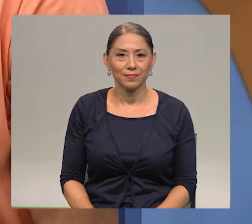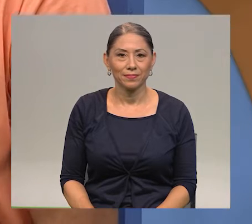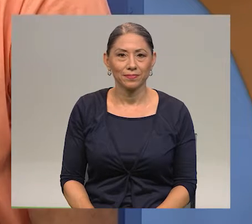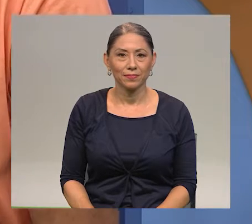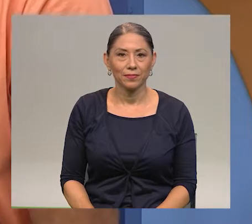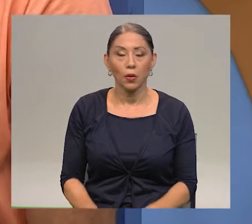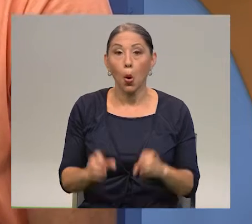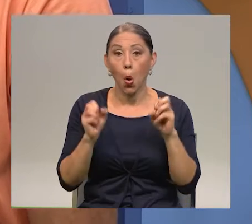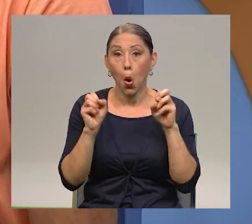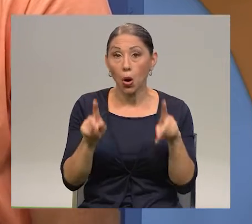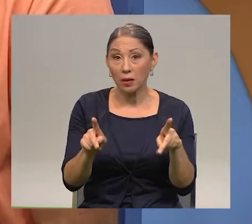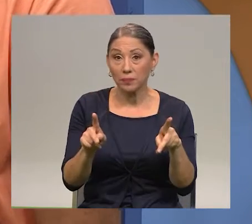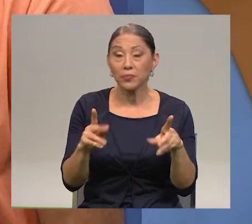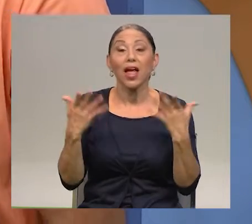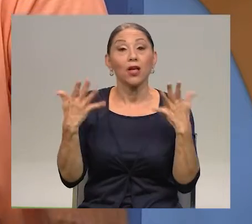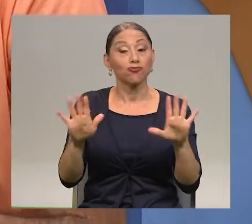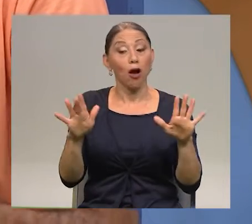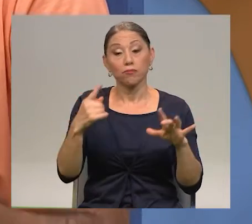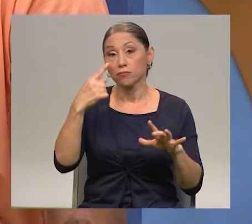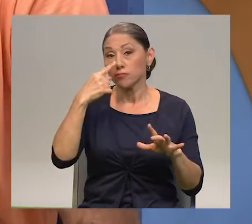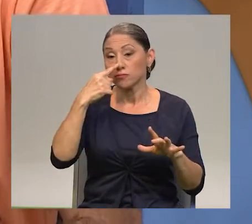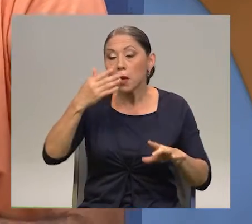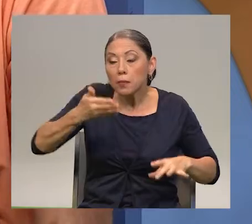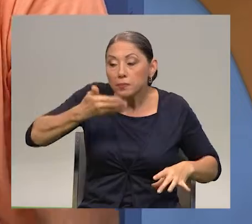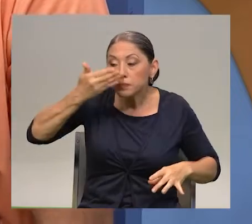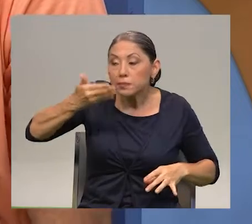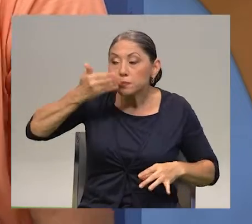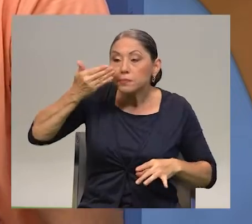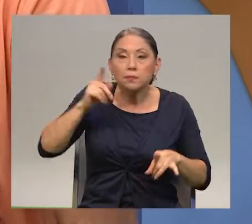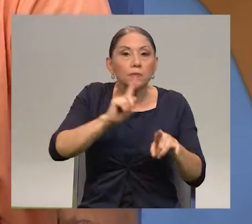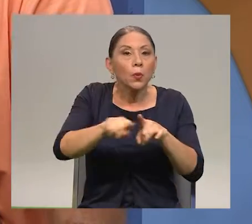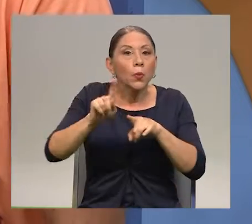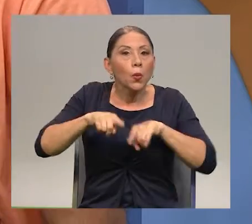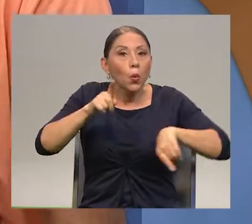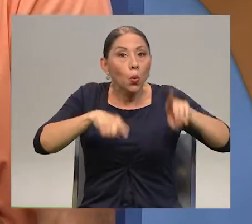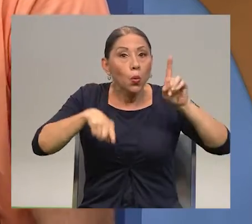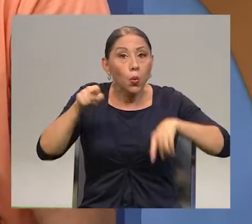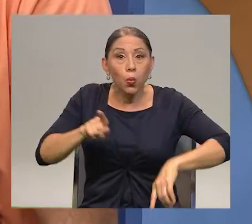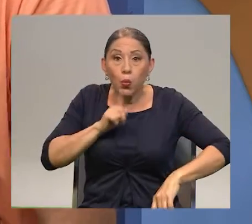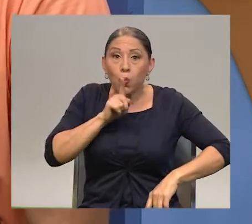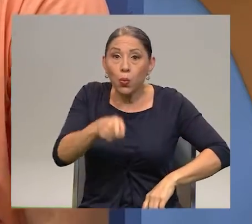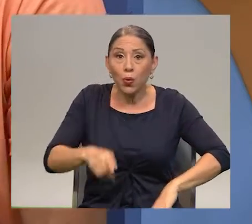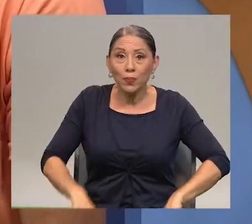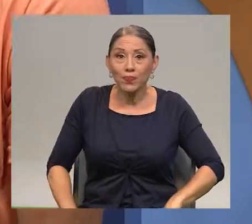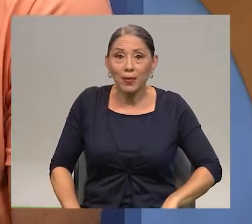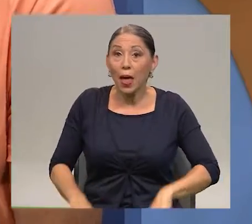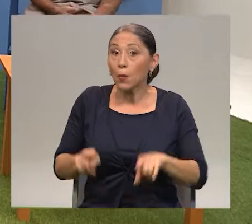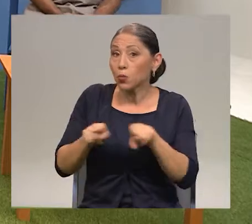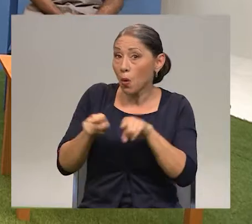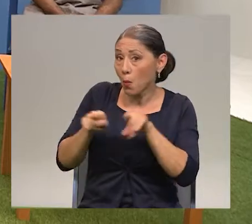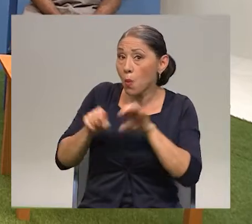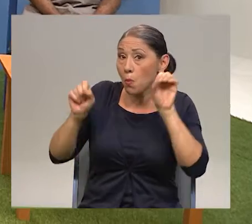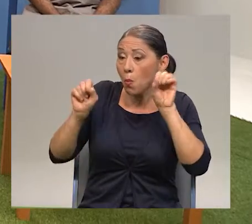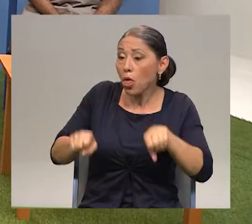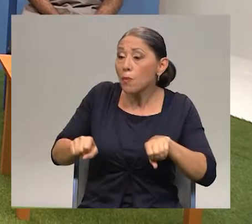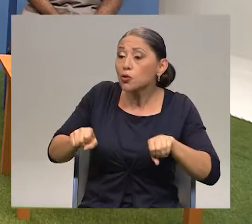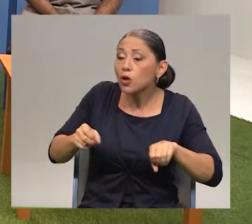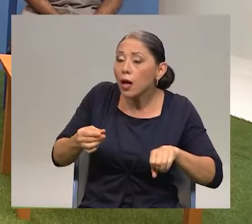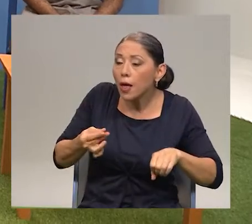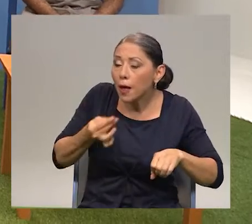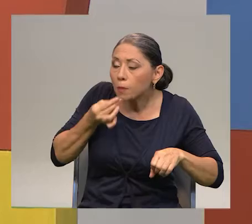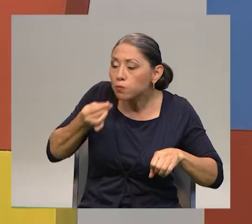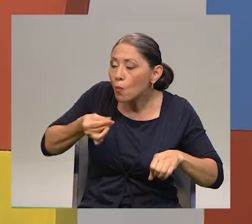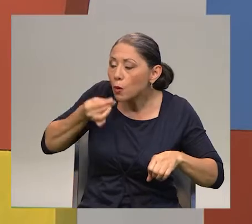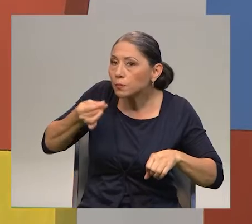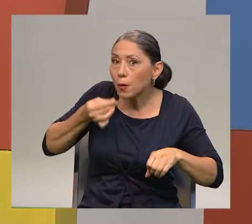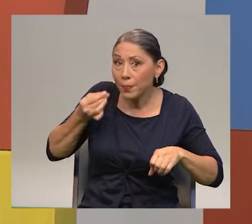Okay, so we used our nose to smell different things in food, right? But we can also taste different things. Right, Ale? Yes, we